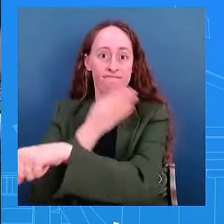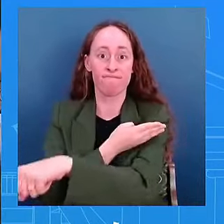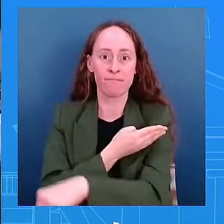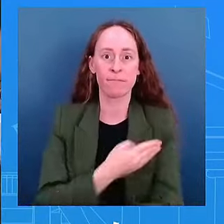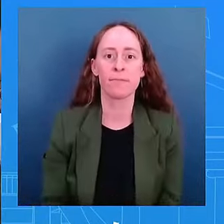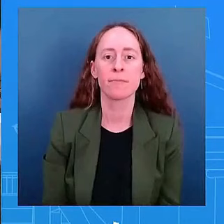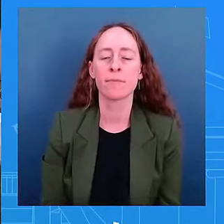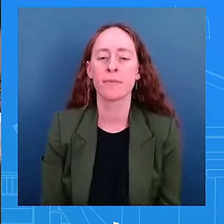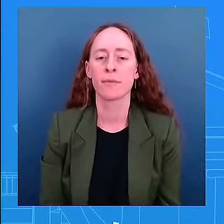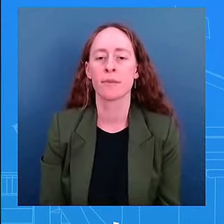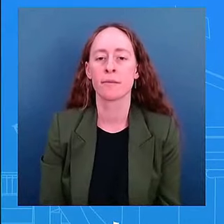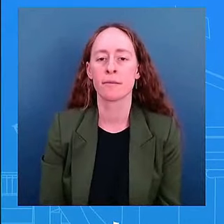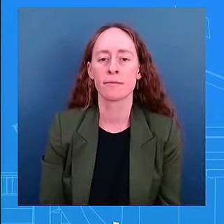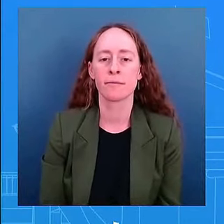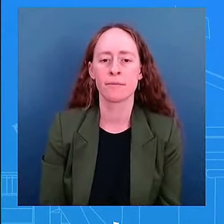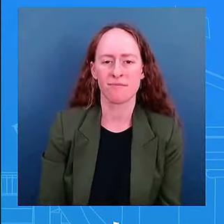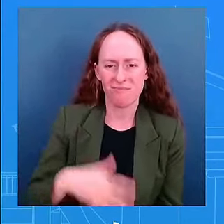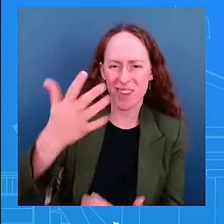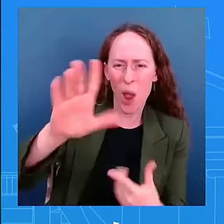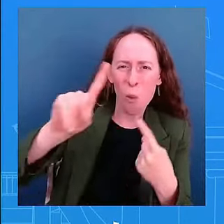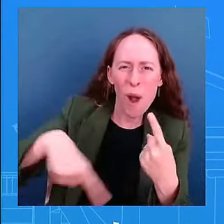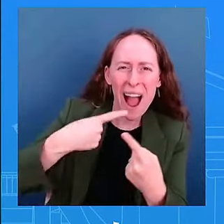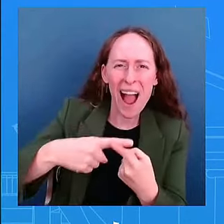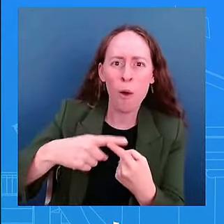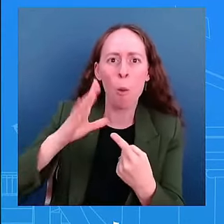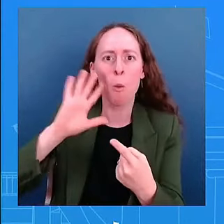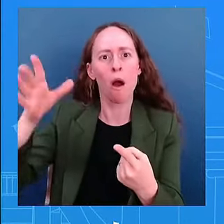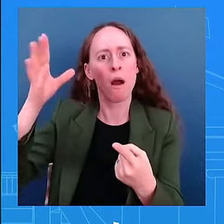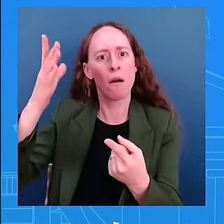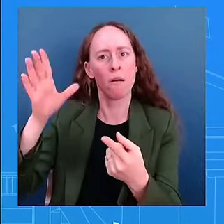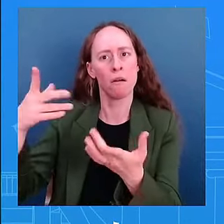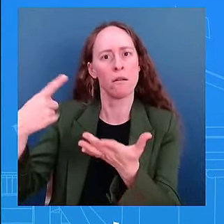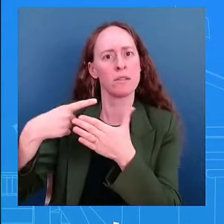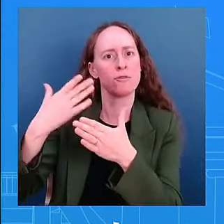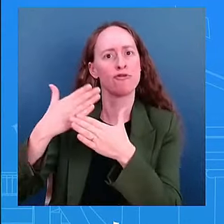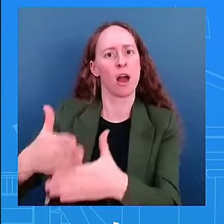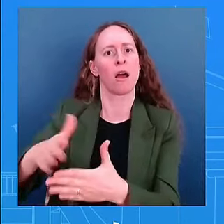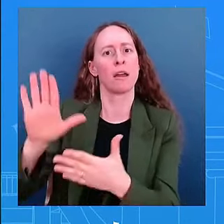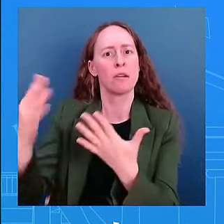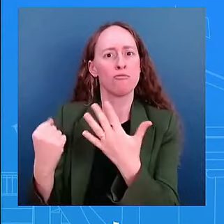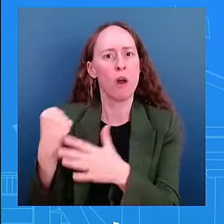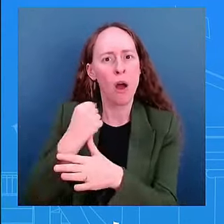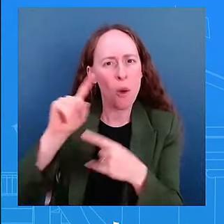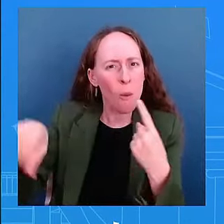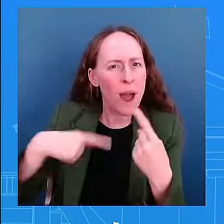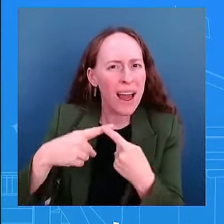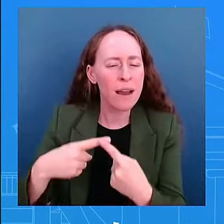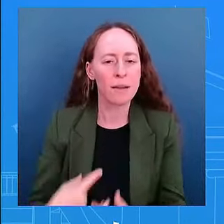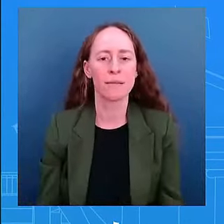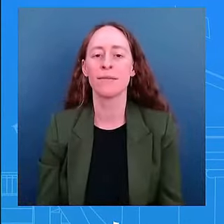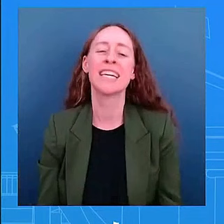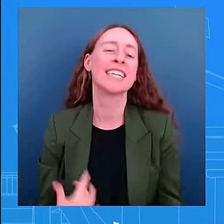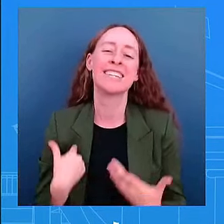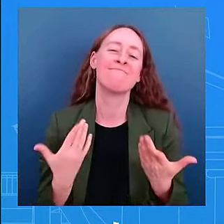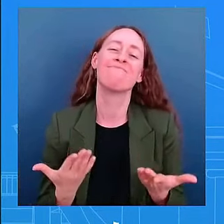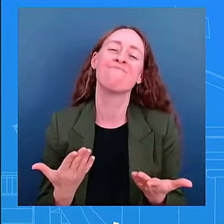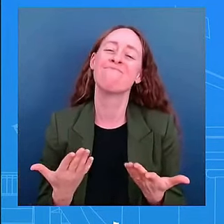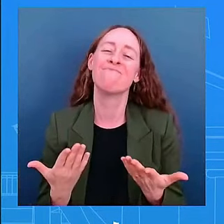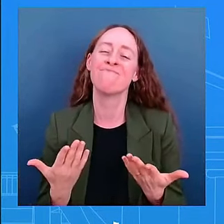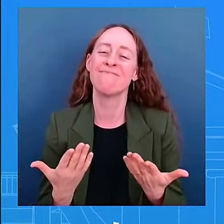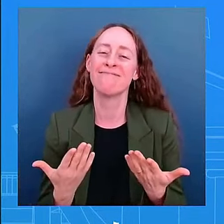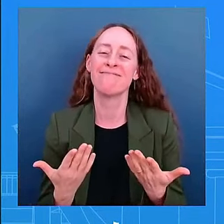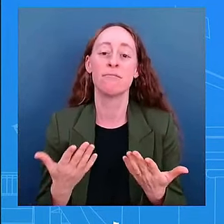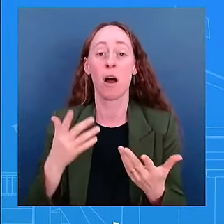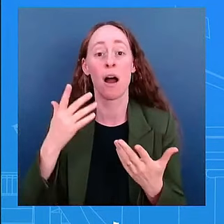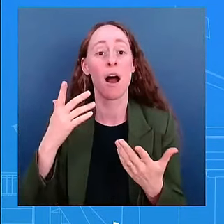when that i don't have any timeline i said he will articulate that uh we'll see what that looks like uh but look he wants to certainly and i think this is a little bit